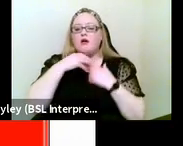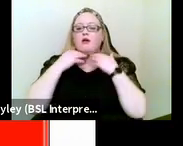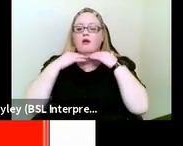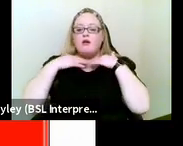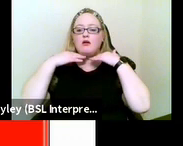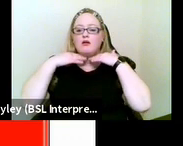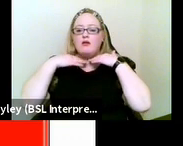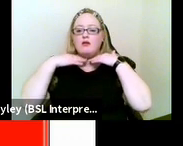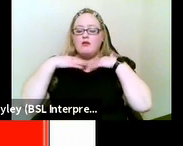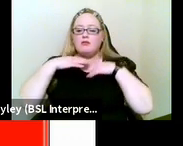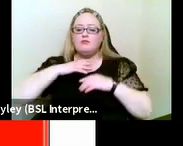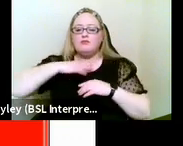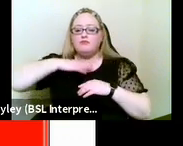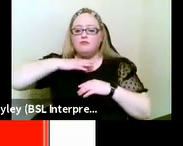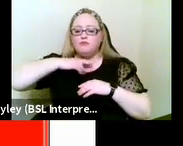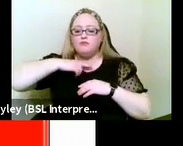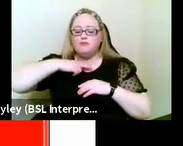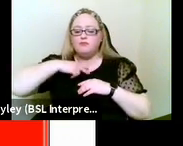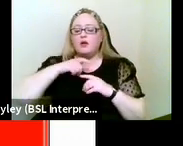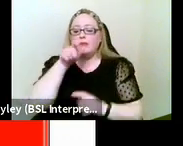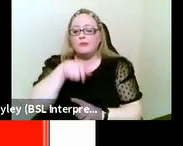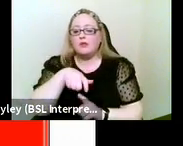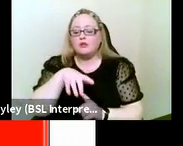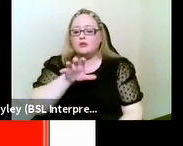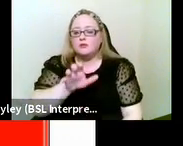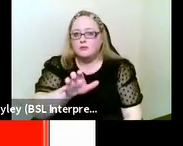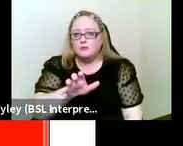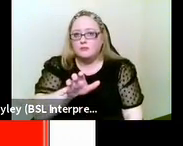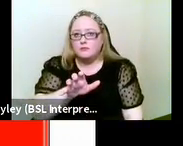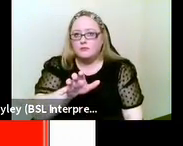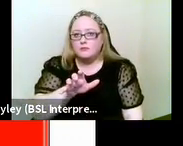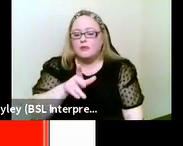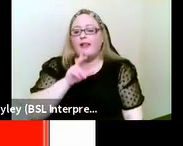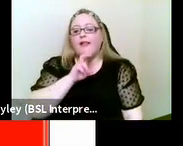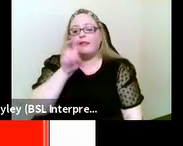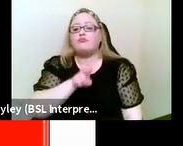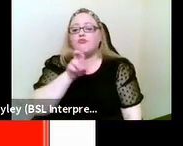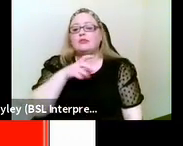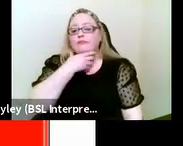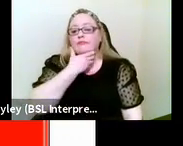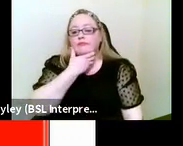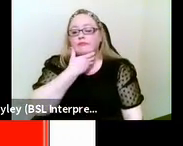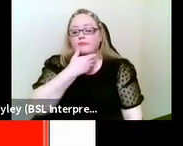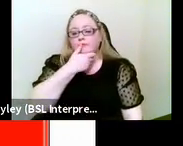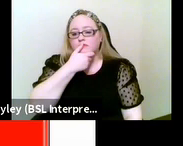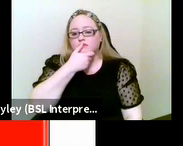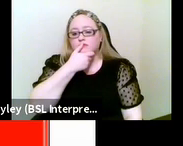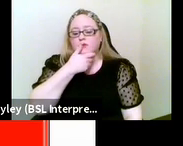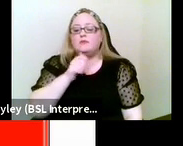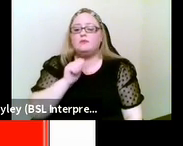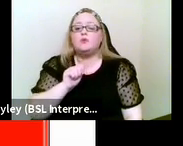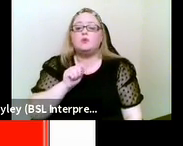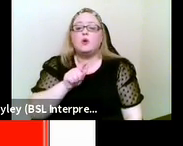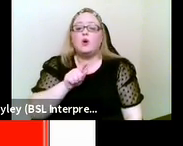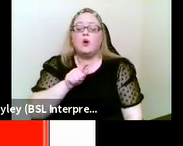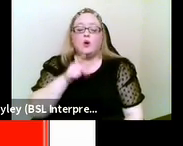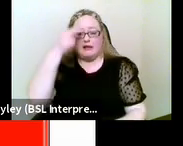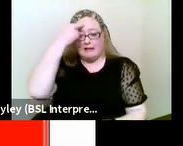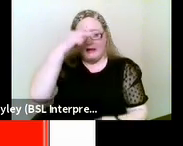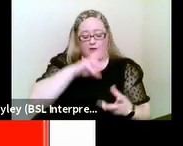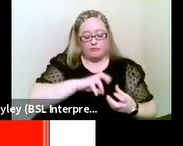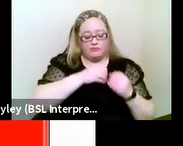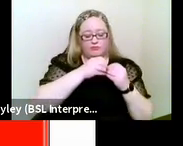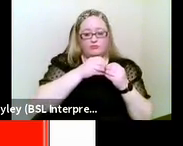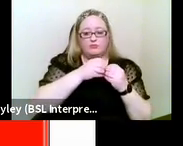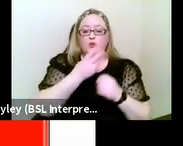the vocal cords, the person lip reads. It's named after two children who